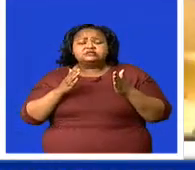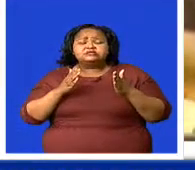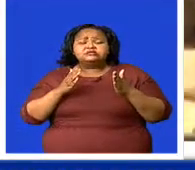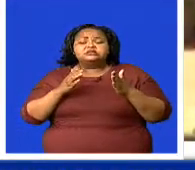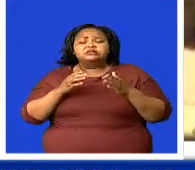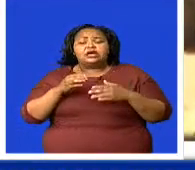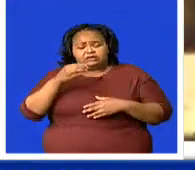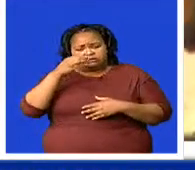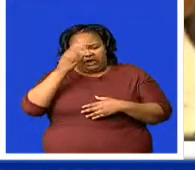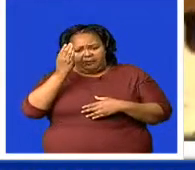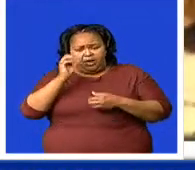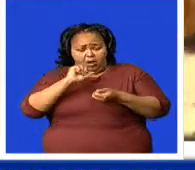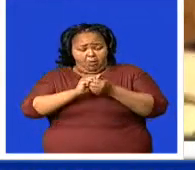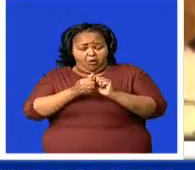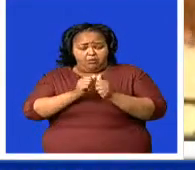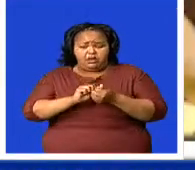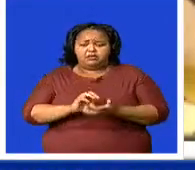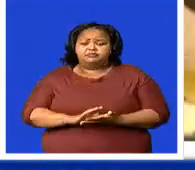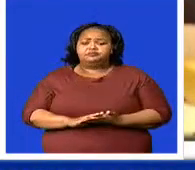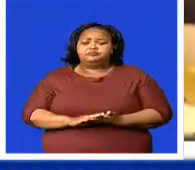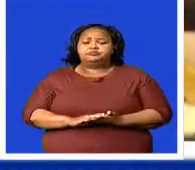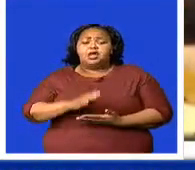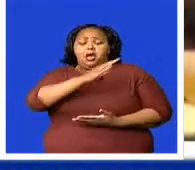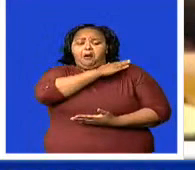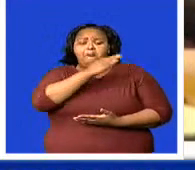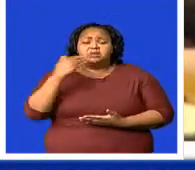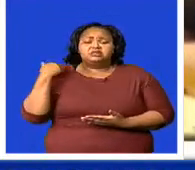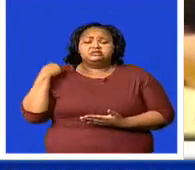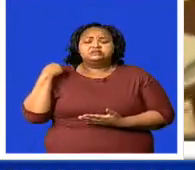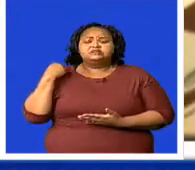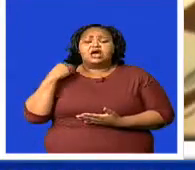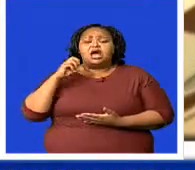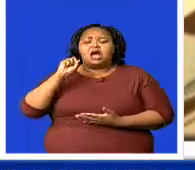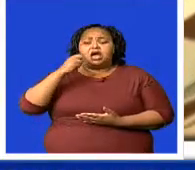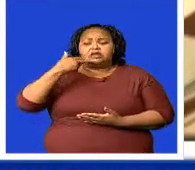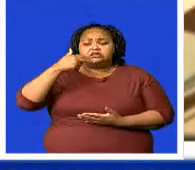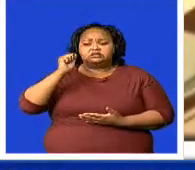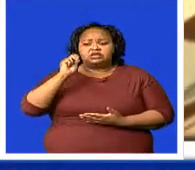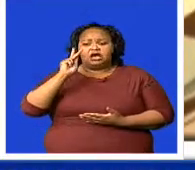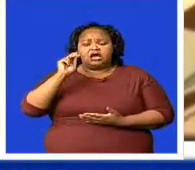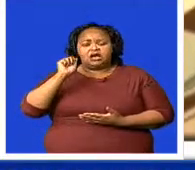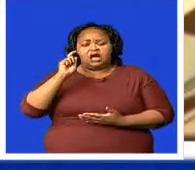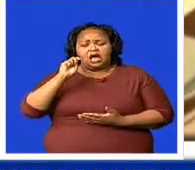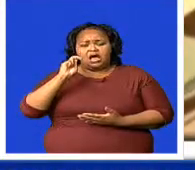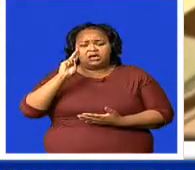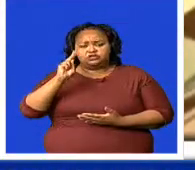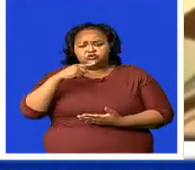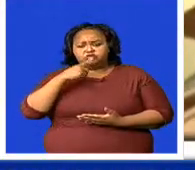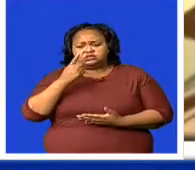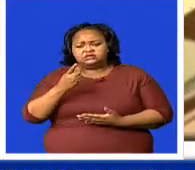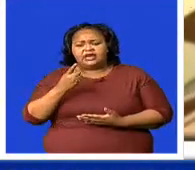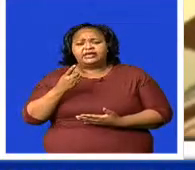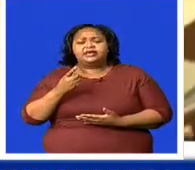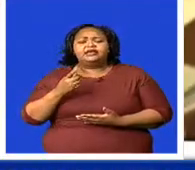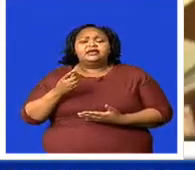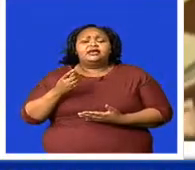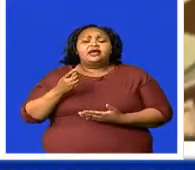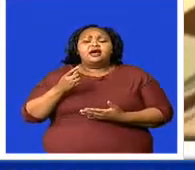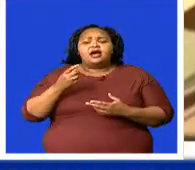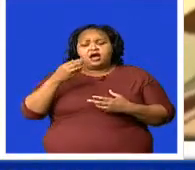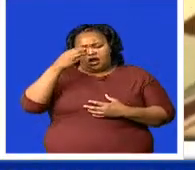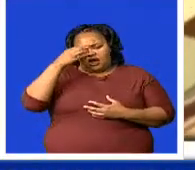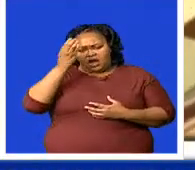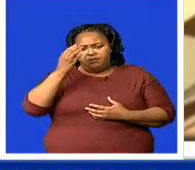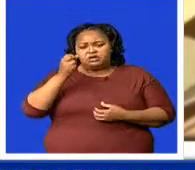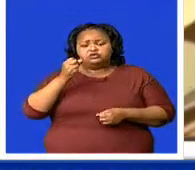Minister Shkantu says the judiciary has independence from other government arms given to it by the Constitution.